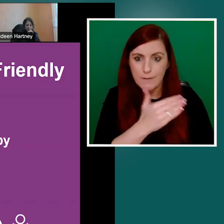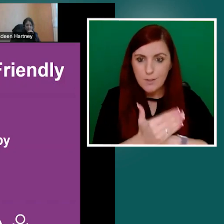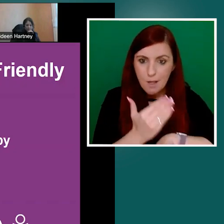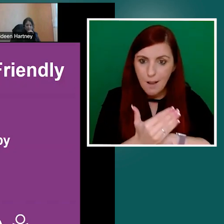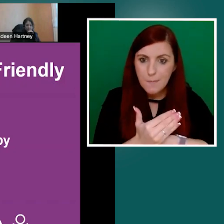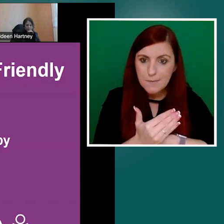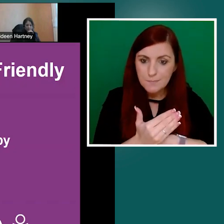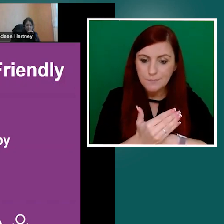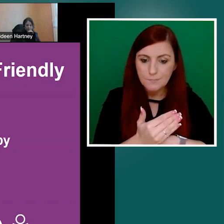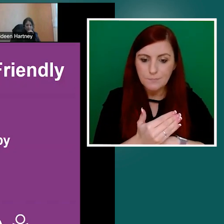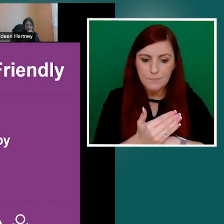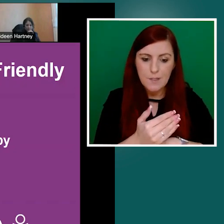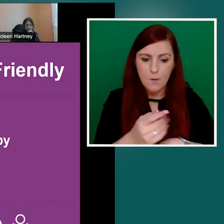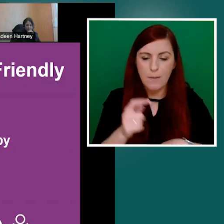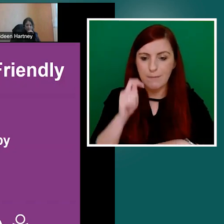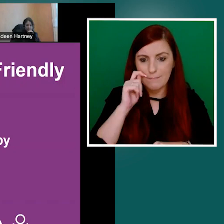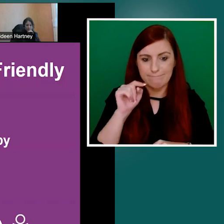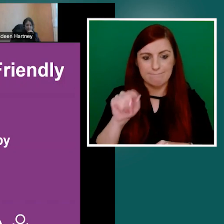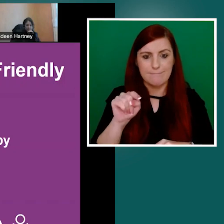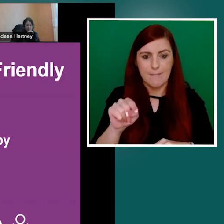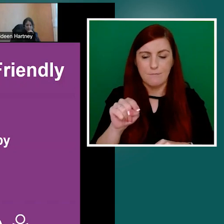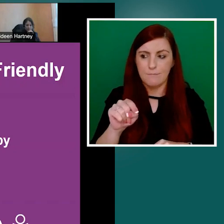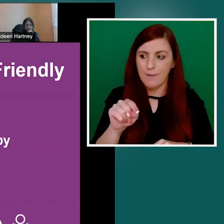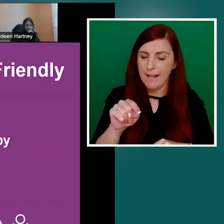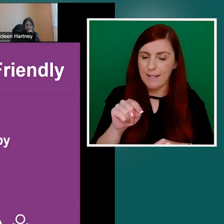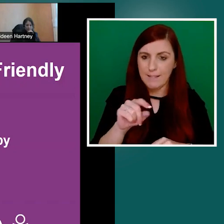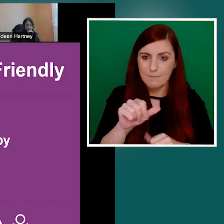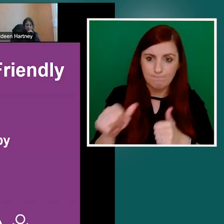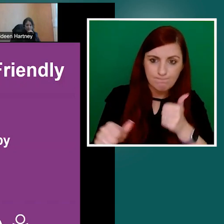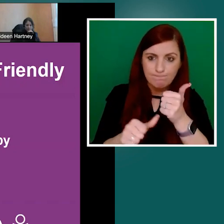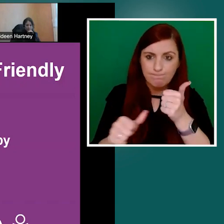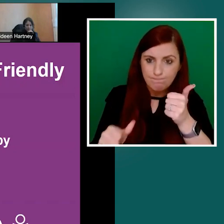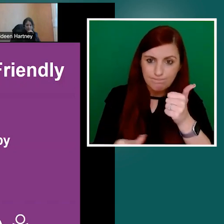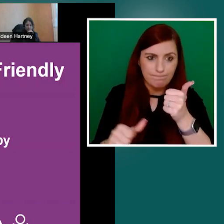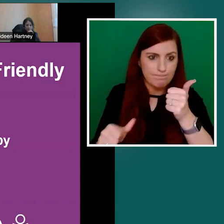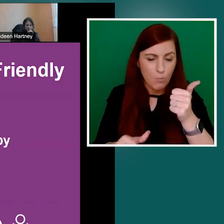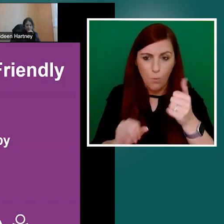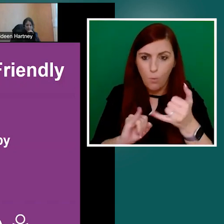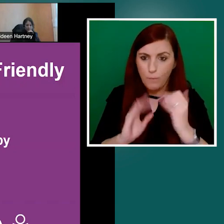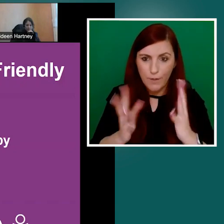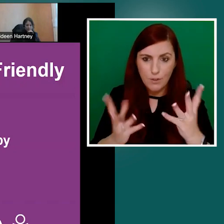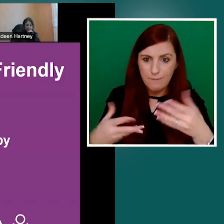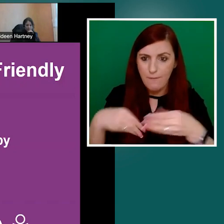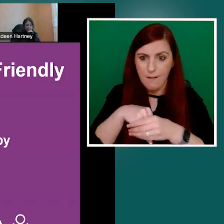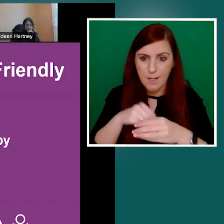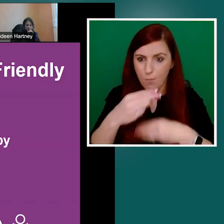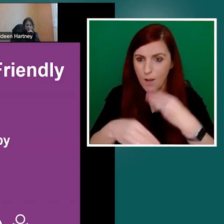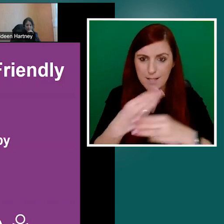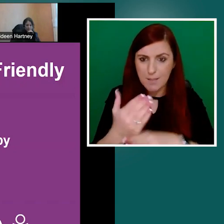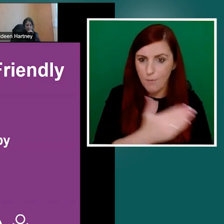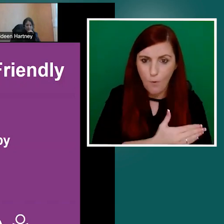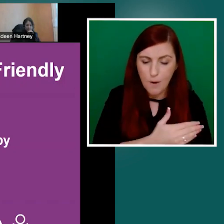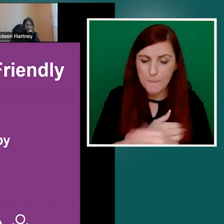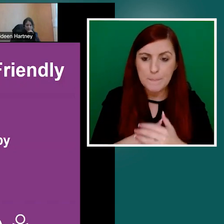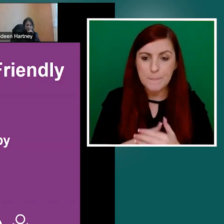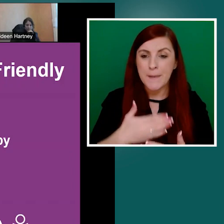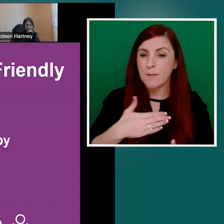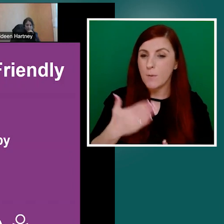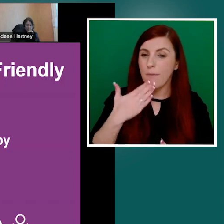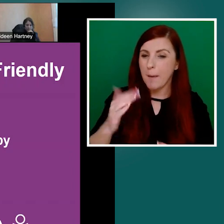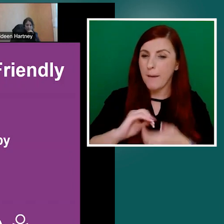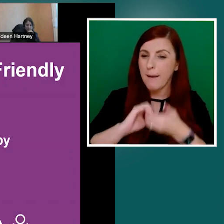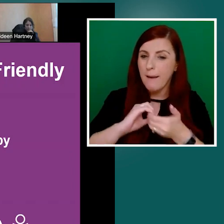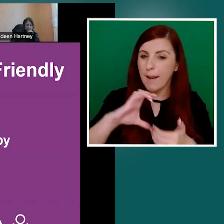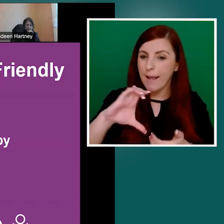participated in this process. I'd like to thank my colleague, Claire O'Riordan, who's with us today, who coordinates our plain English service. And really,